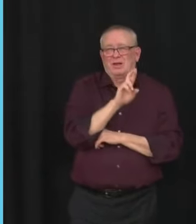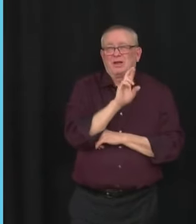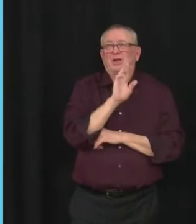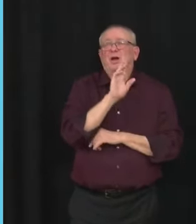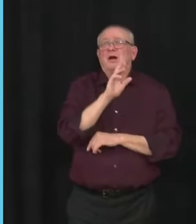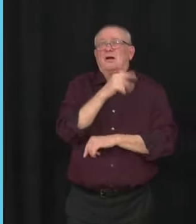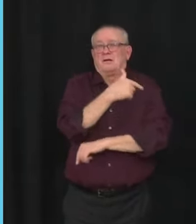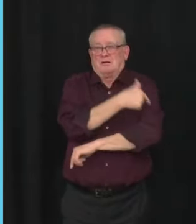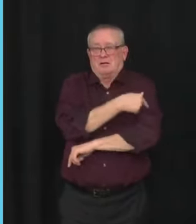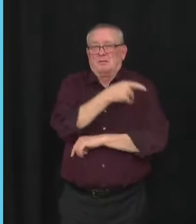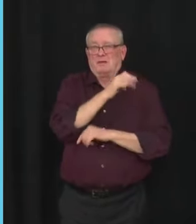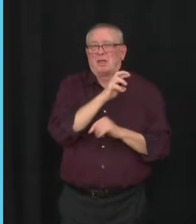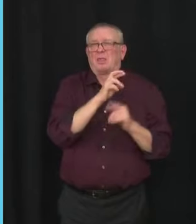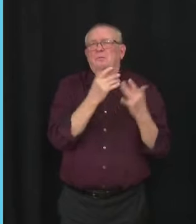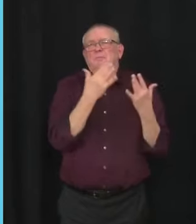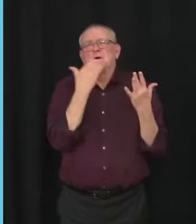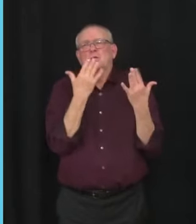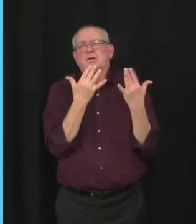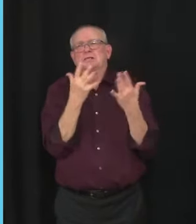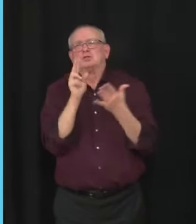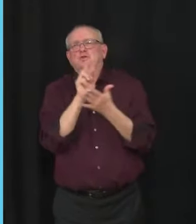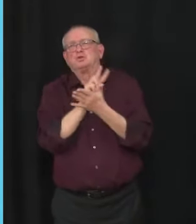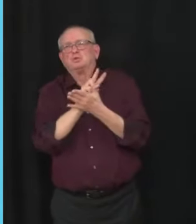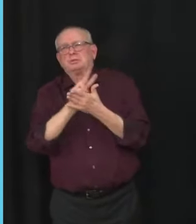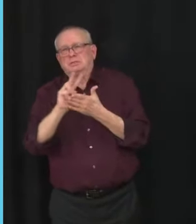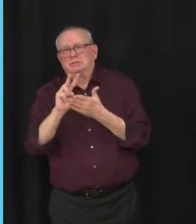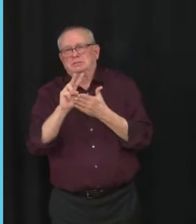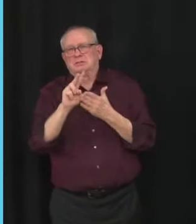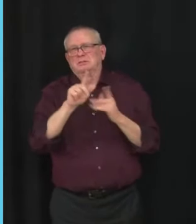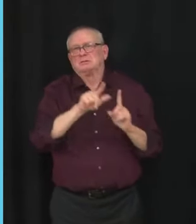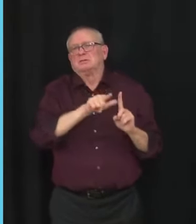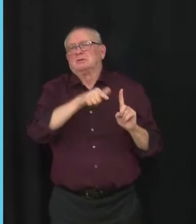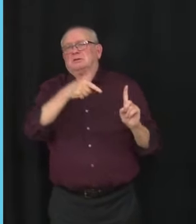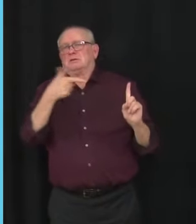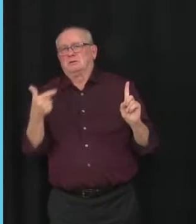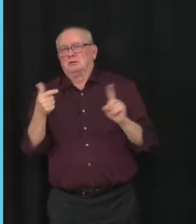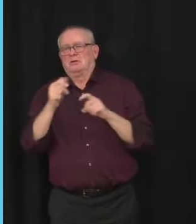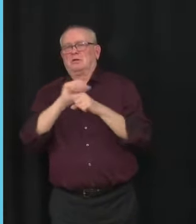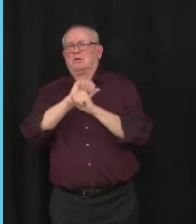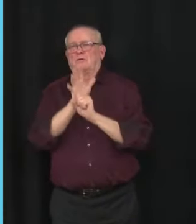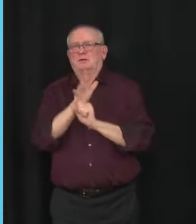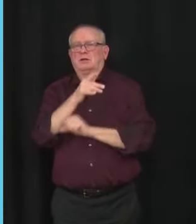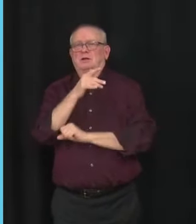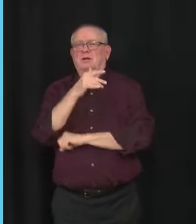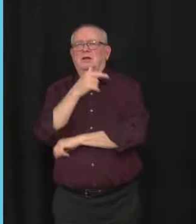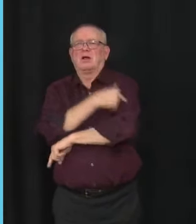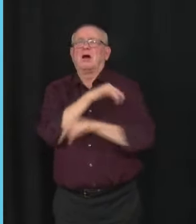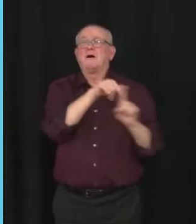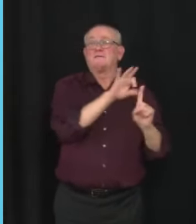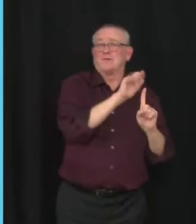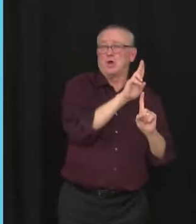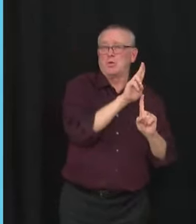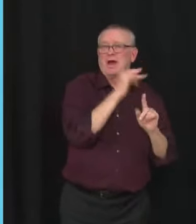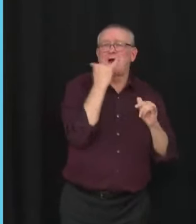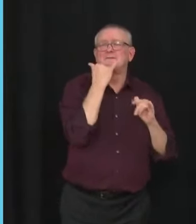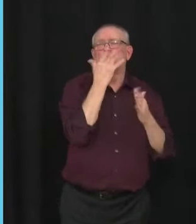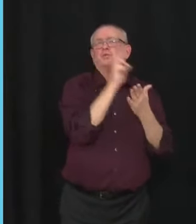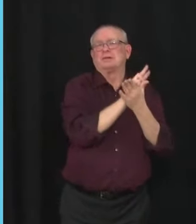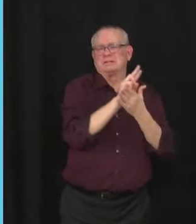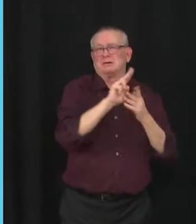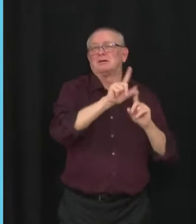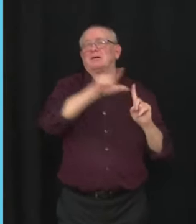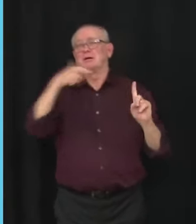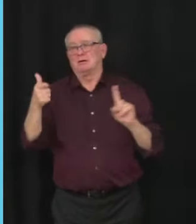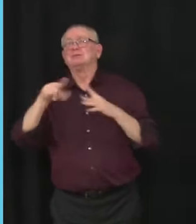having your child receive the pediatric COVID vaccine. This is a precaution. While we have seen with older age groups